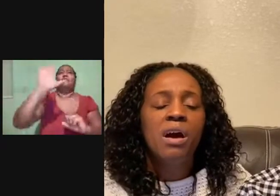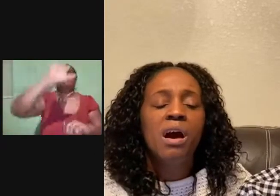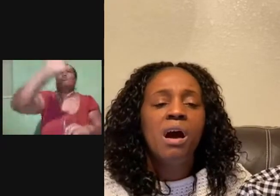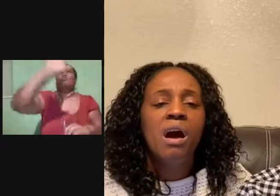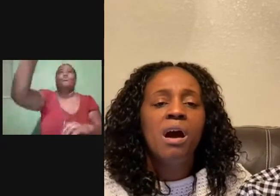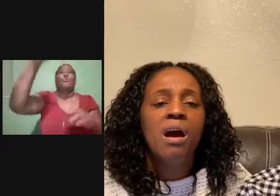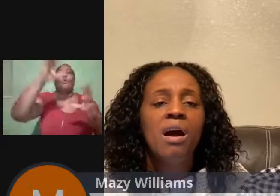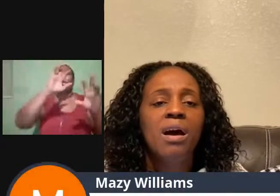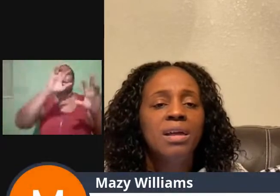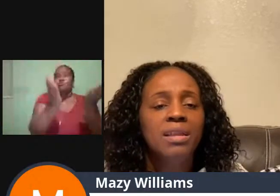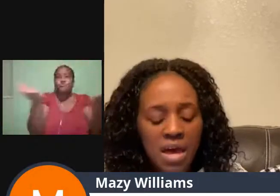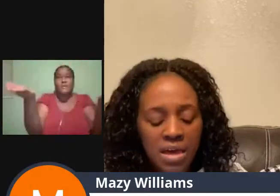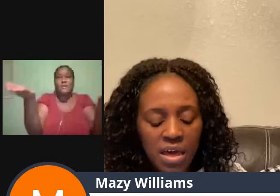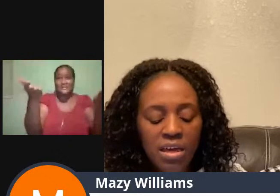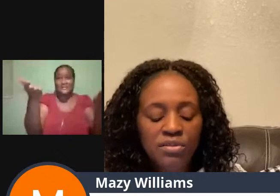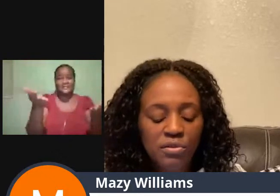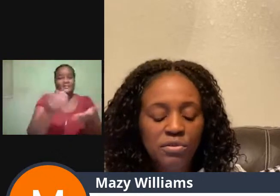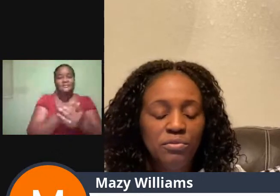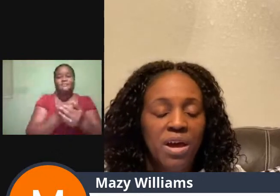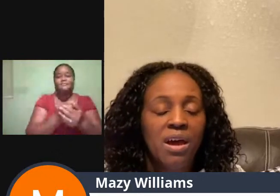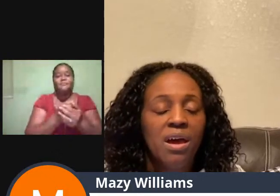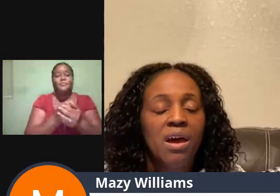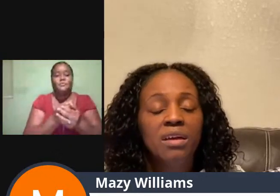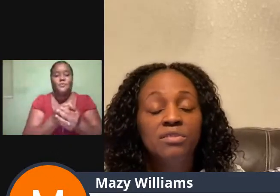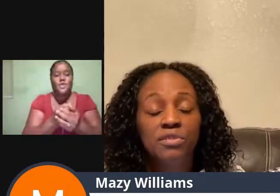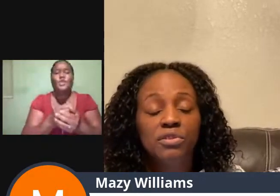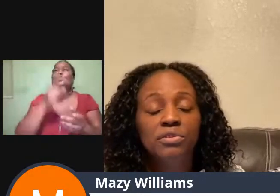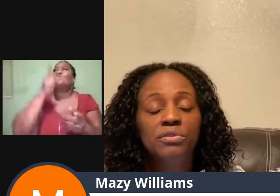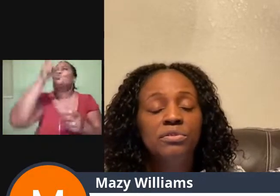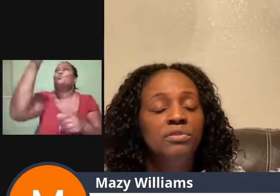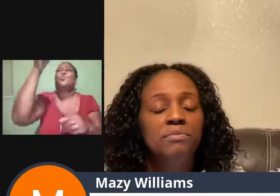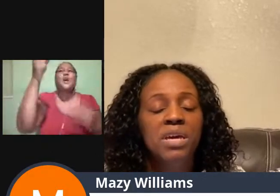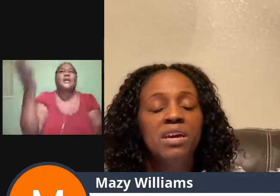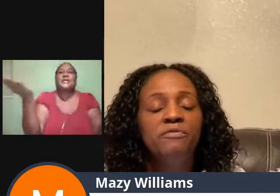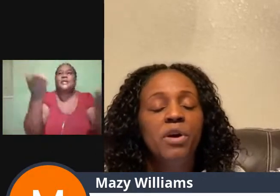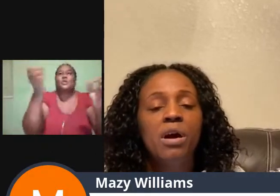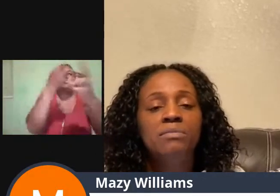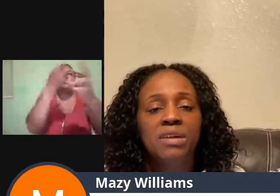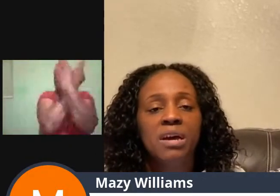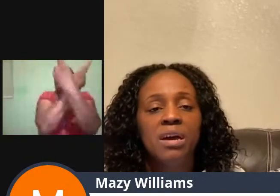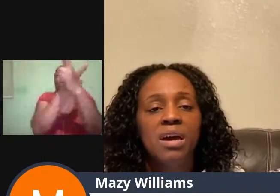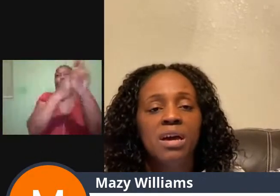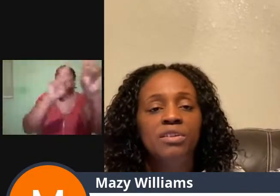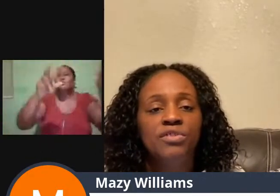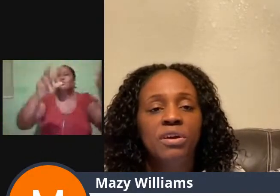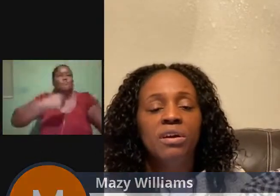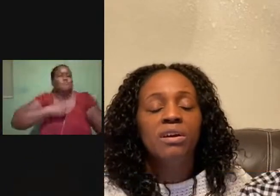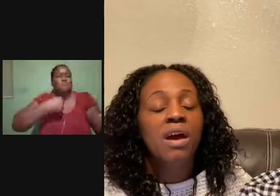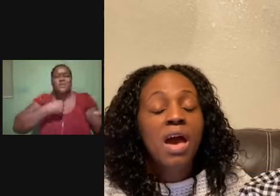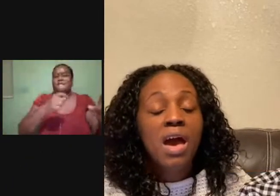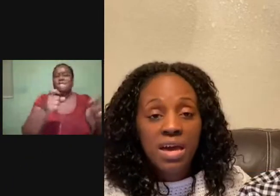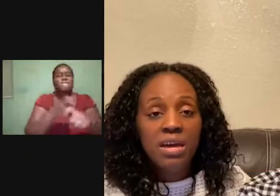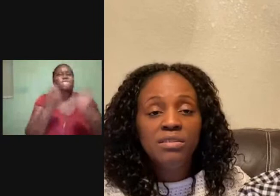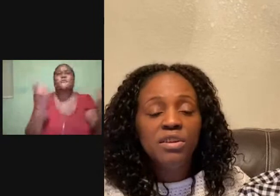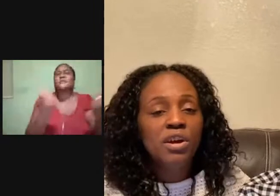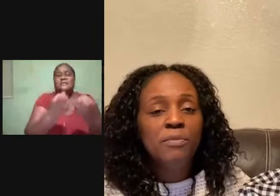of love. He to rescue me from danger